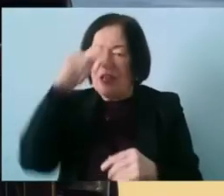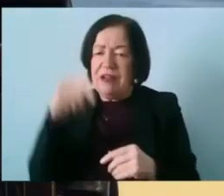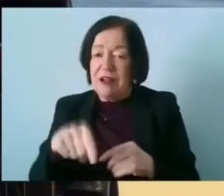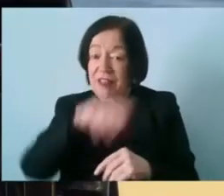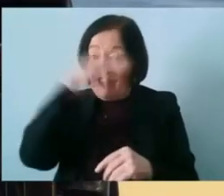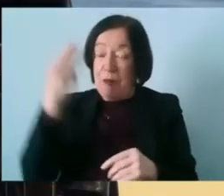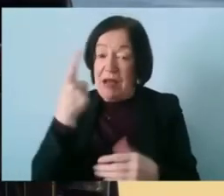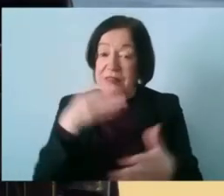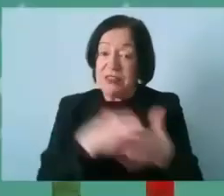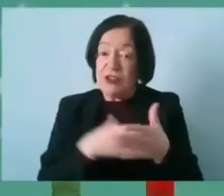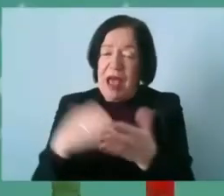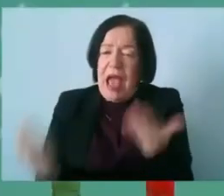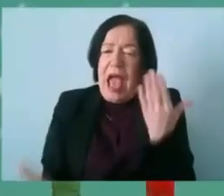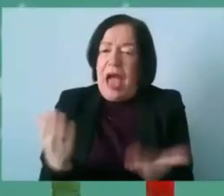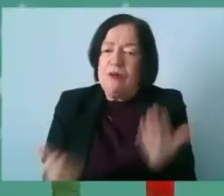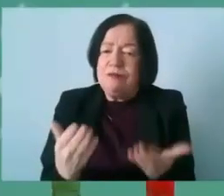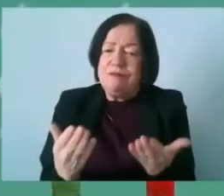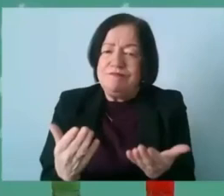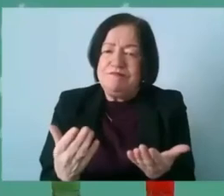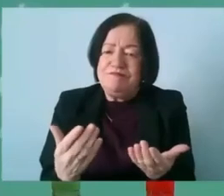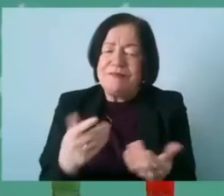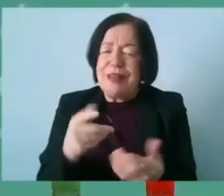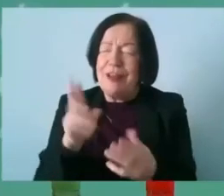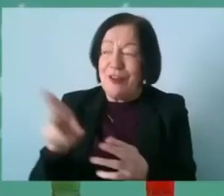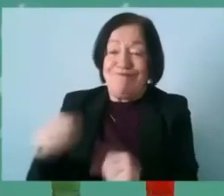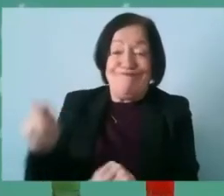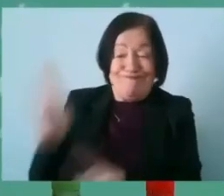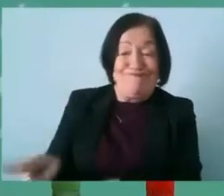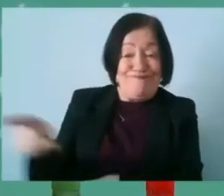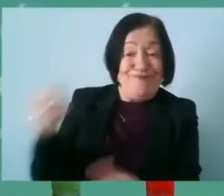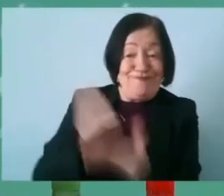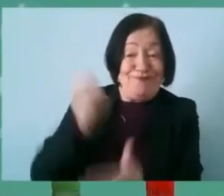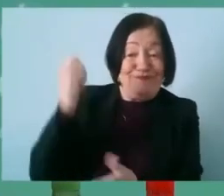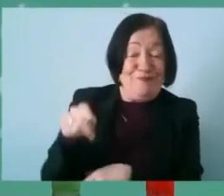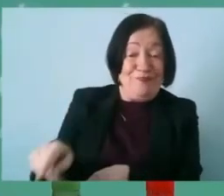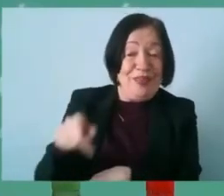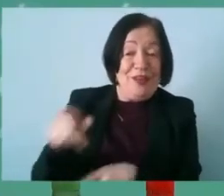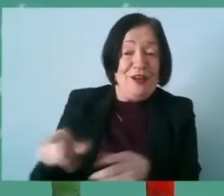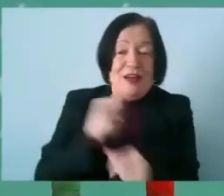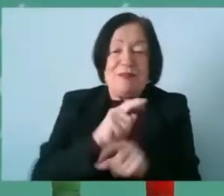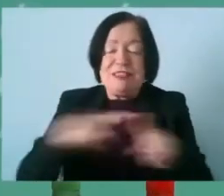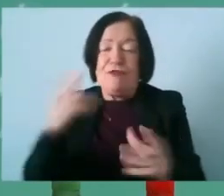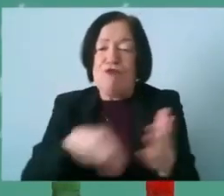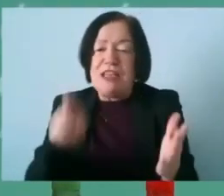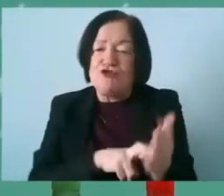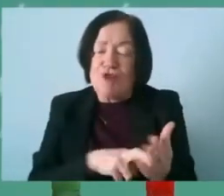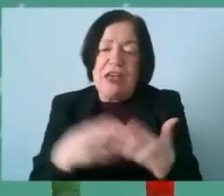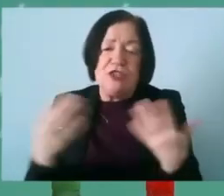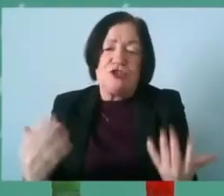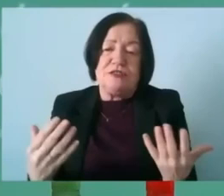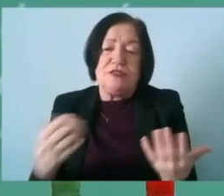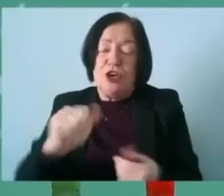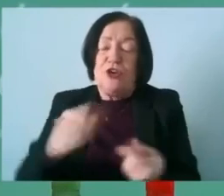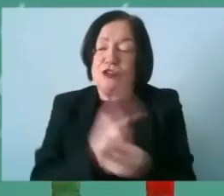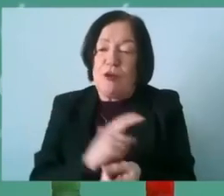stumbling blocks or how do you want to yeah you've probably nailed it joanne those seem to be the thing i mean you're playing different registrations it means that if you know your daughter